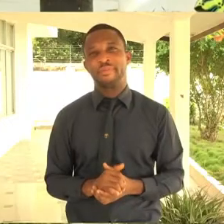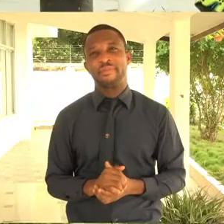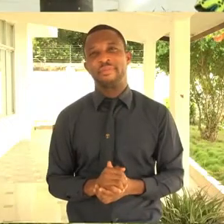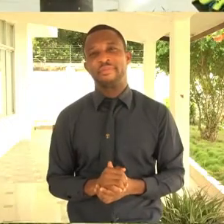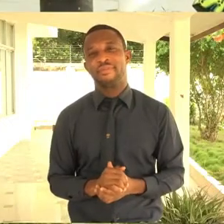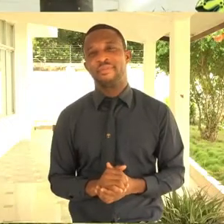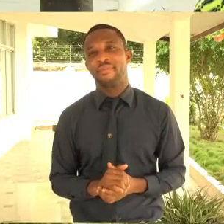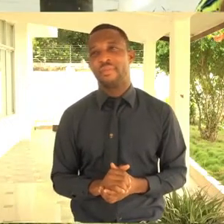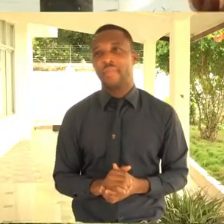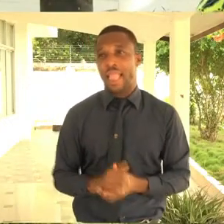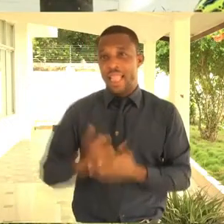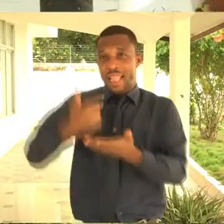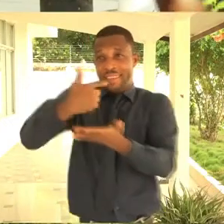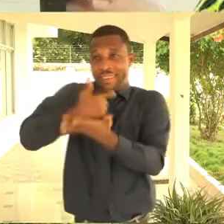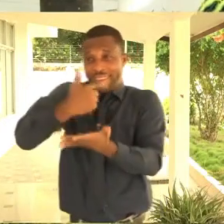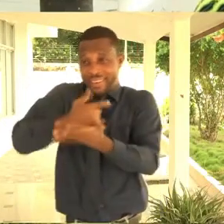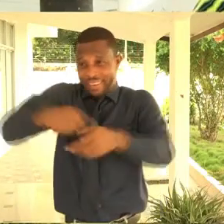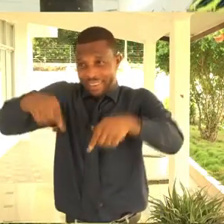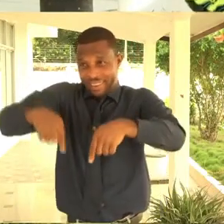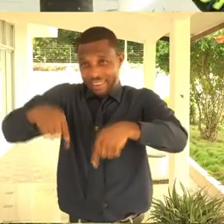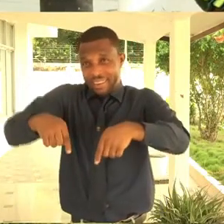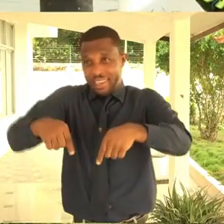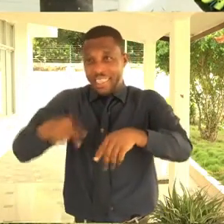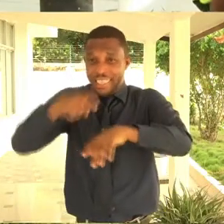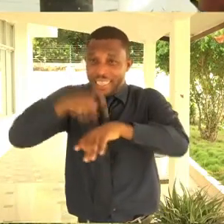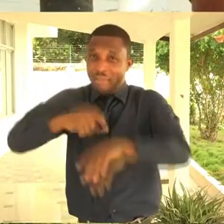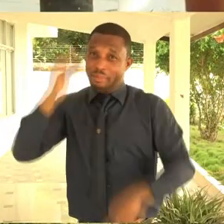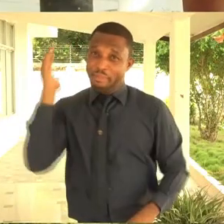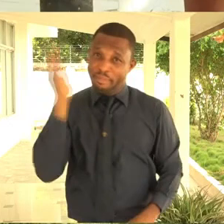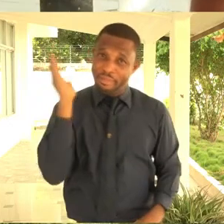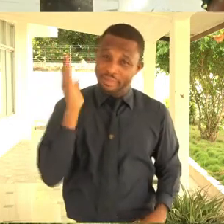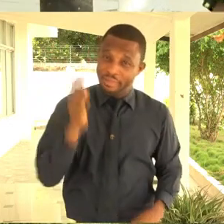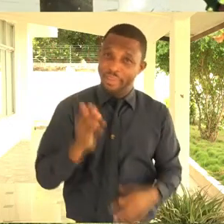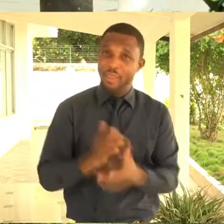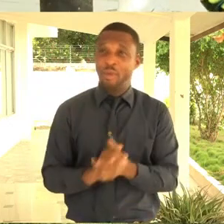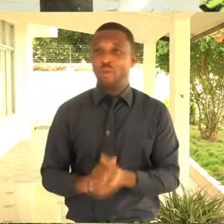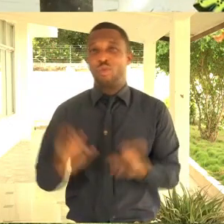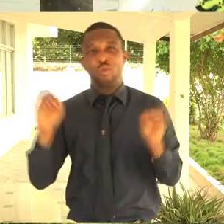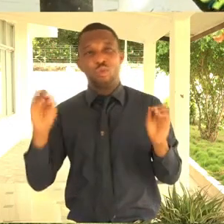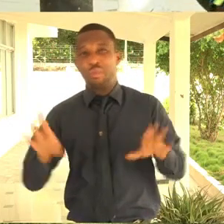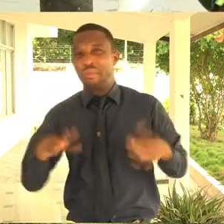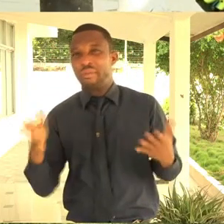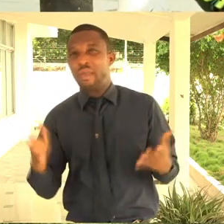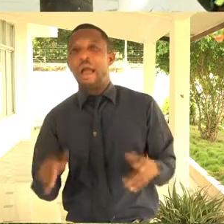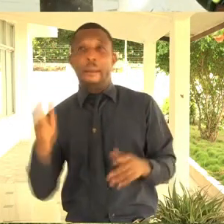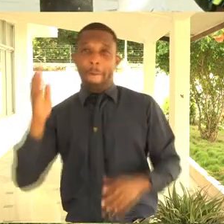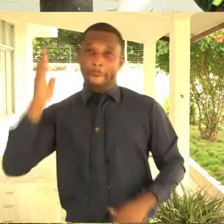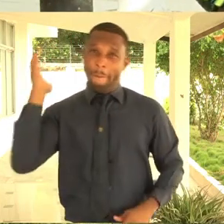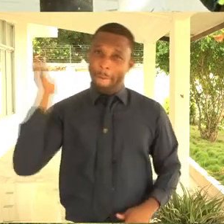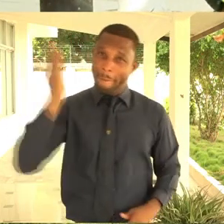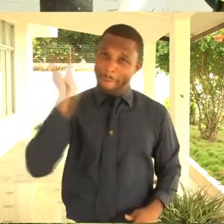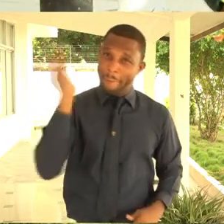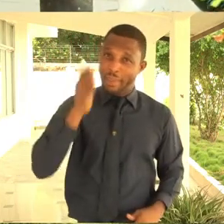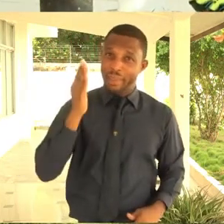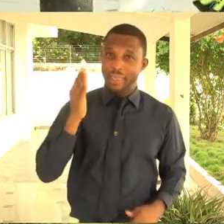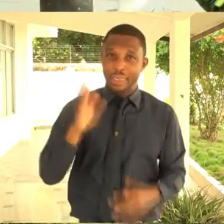Here in Ghana, whenever there is going to be a presentation or should I say presentation, they will not give it to you.